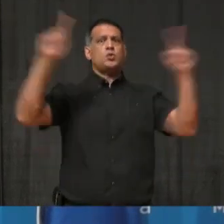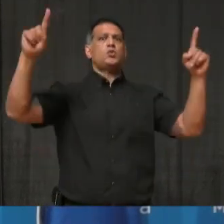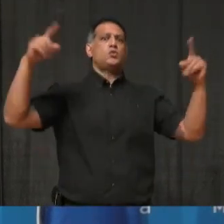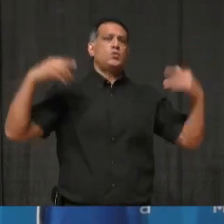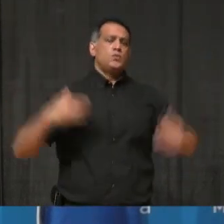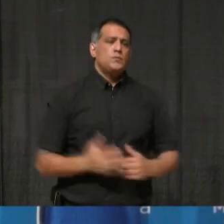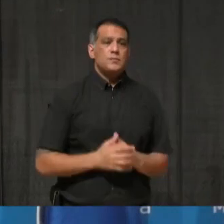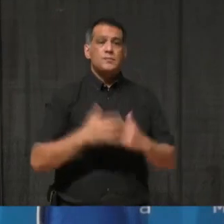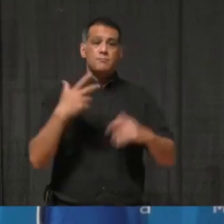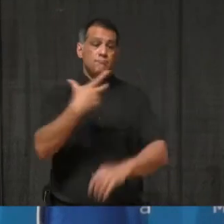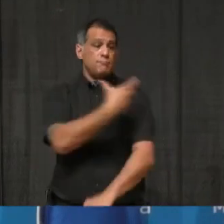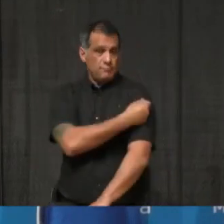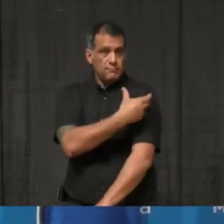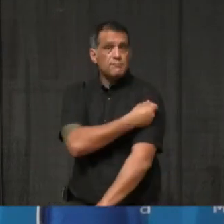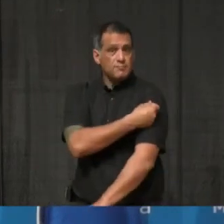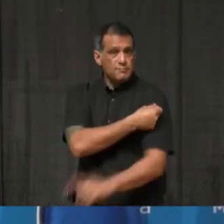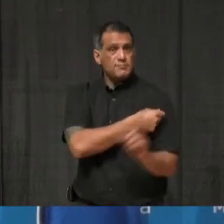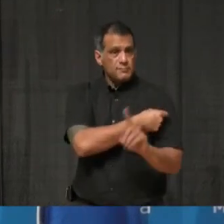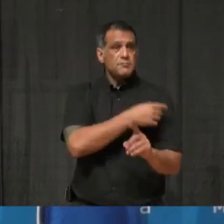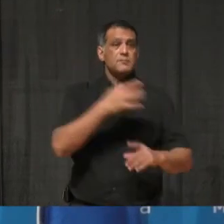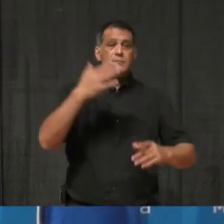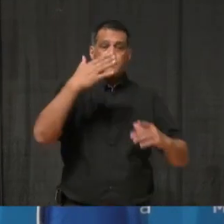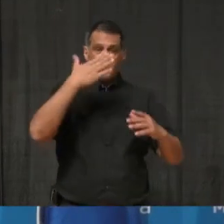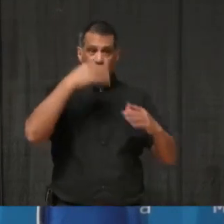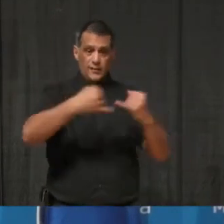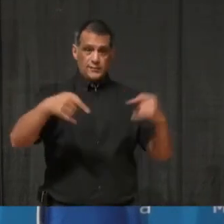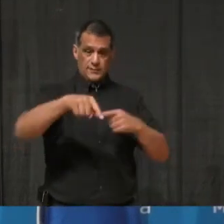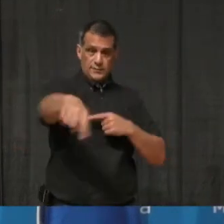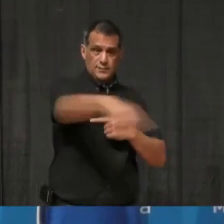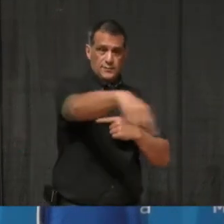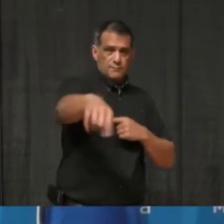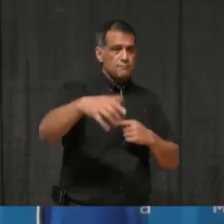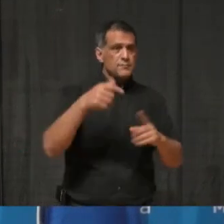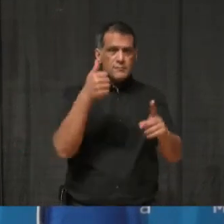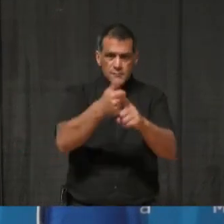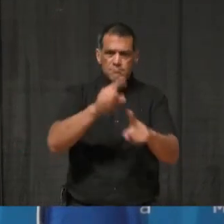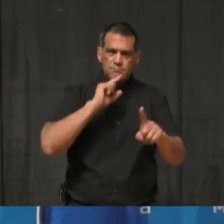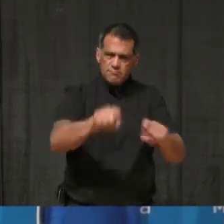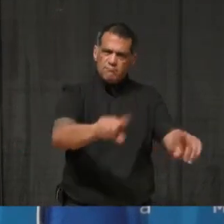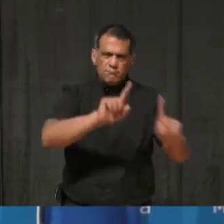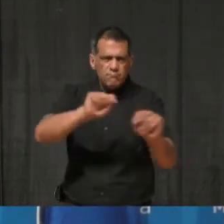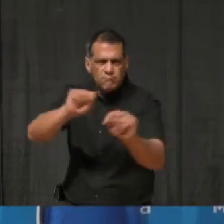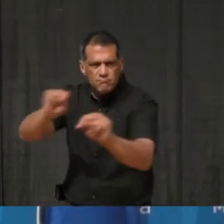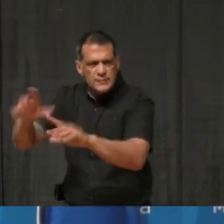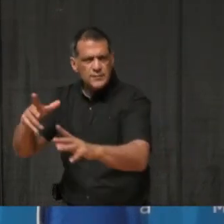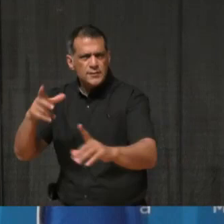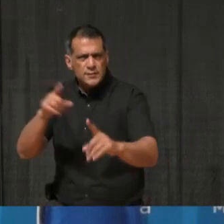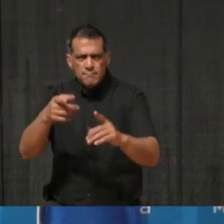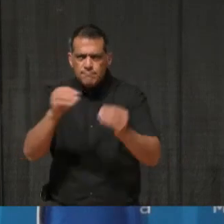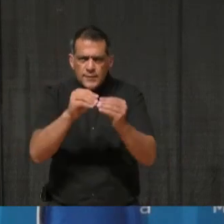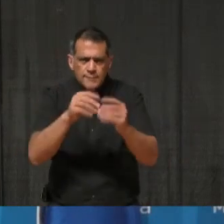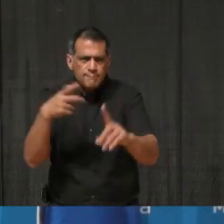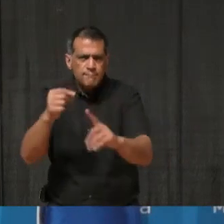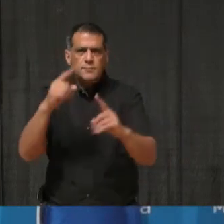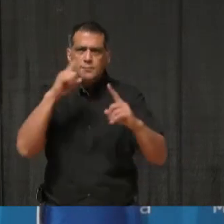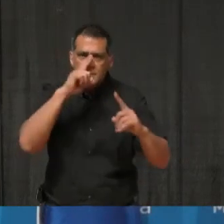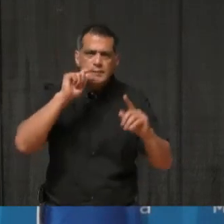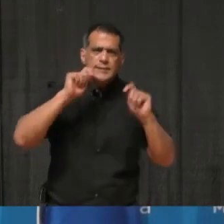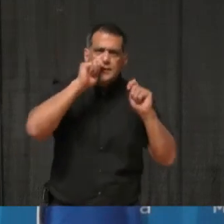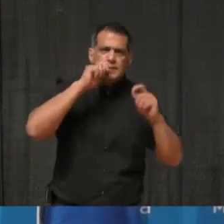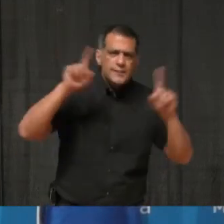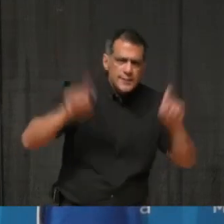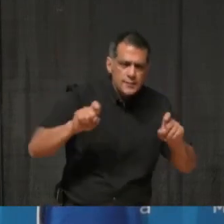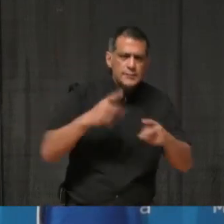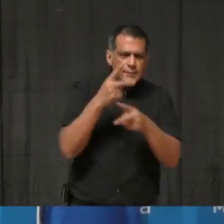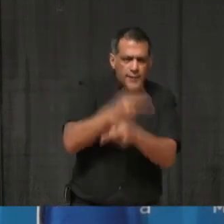vaccine, our frontline heroes have been testing hundreds of people every day, caring for COVID patients, and continuing to